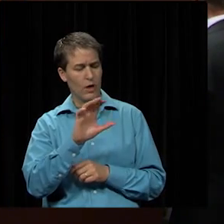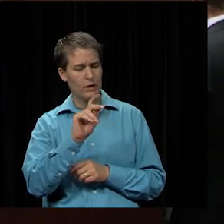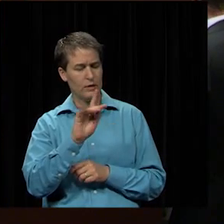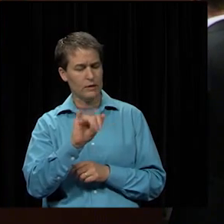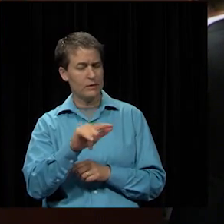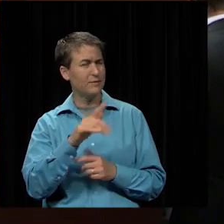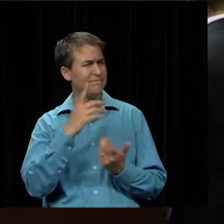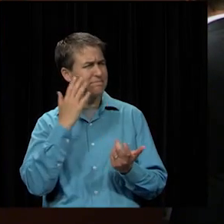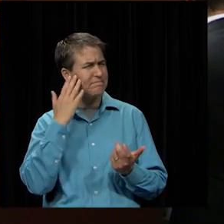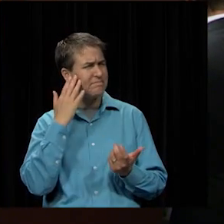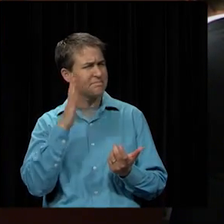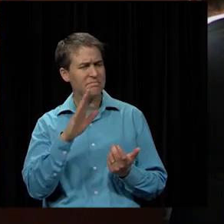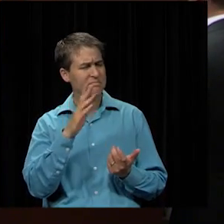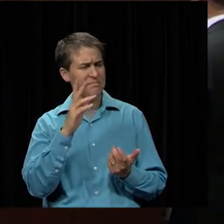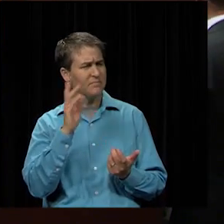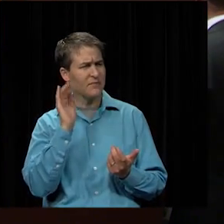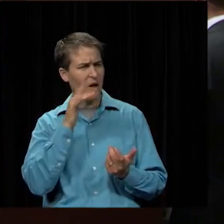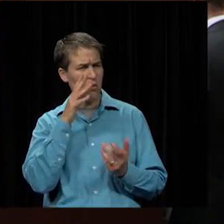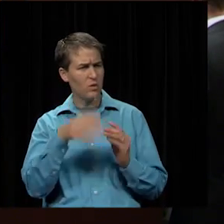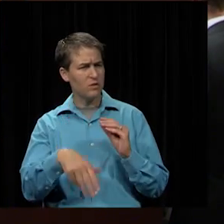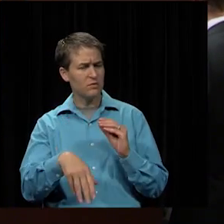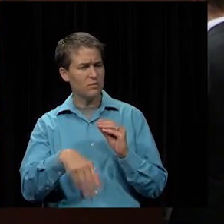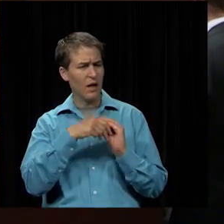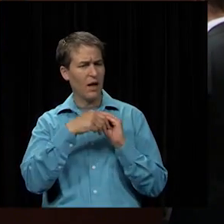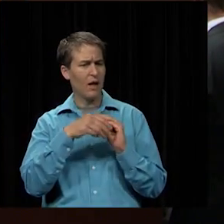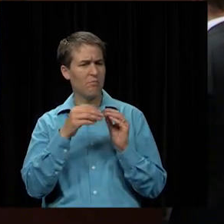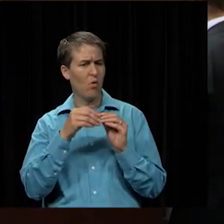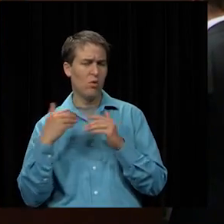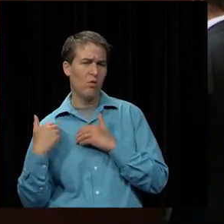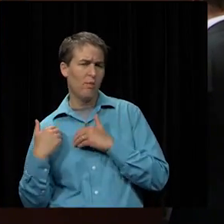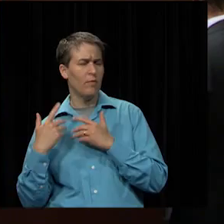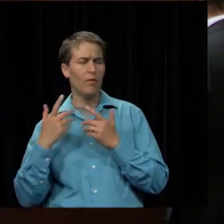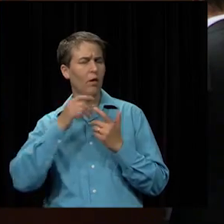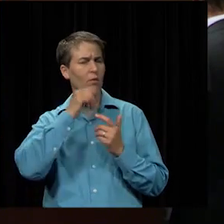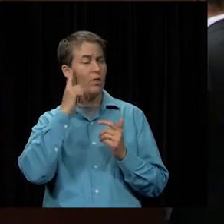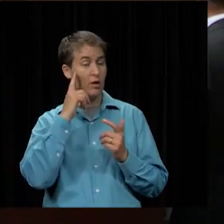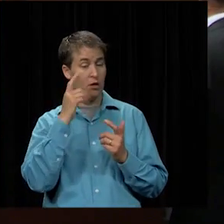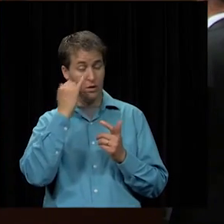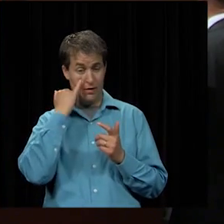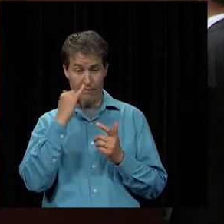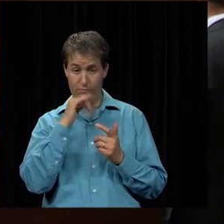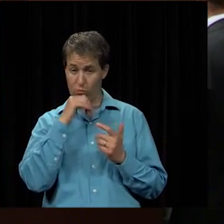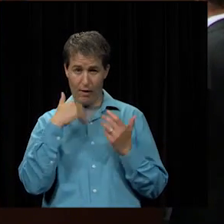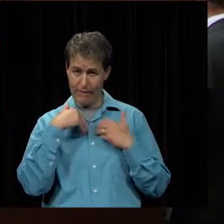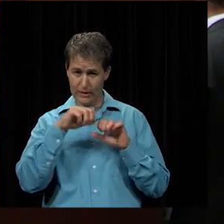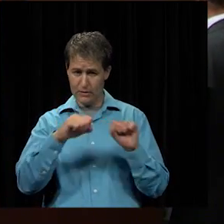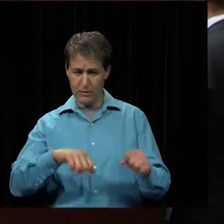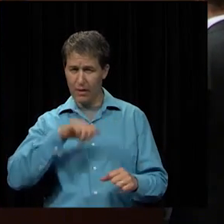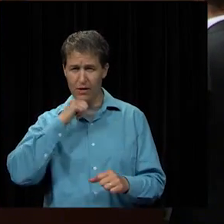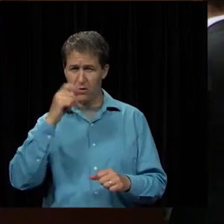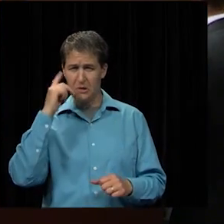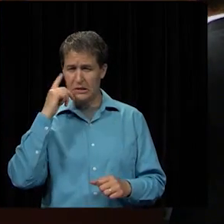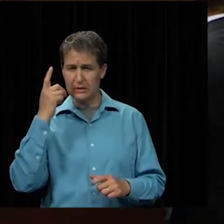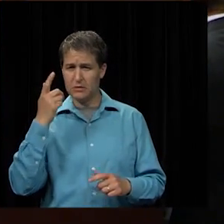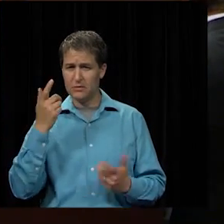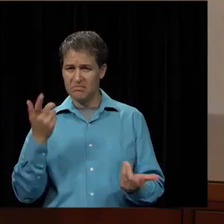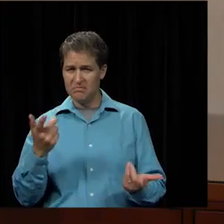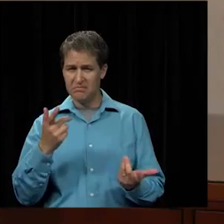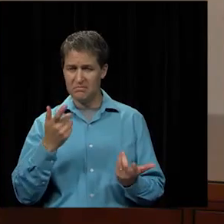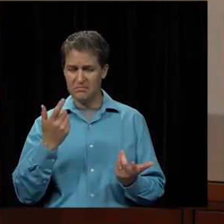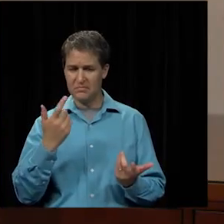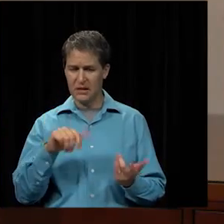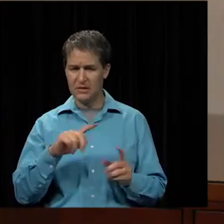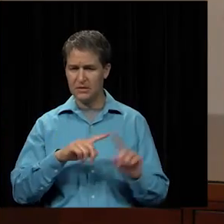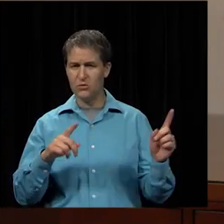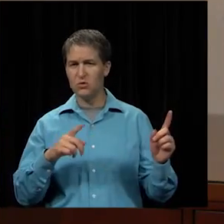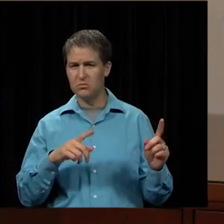i don't know that it would uh the absence of that system i'm not sure we would rate any differently if we had that in place